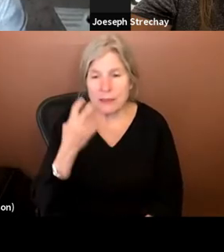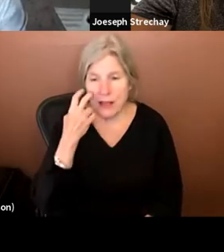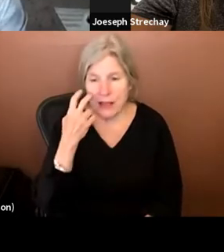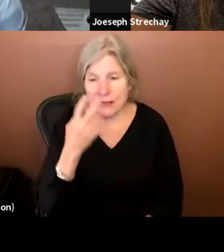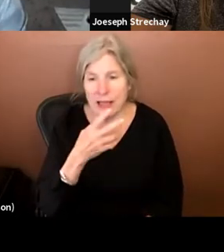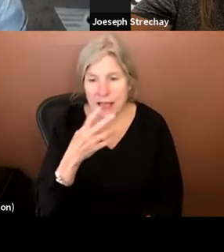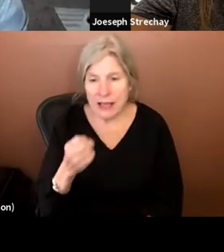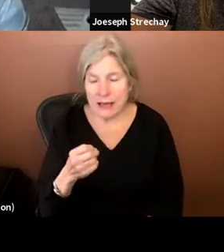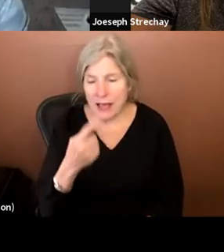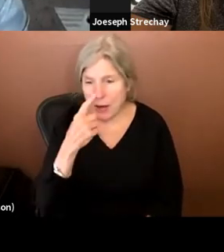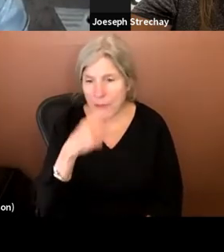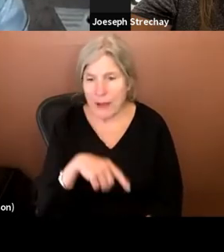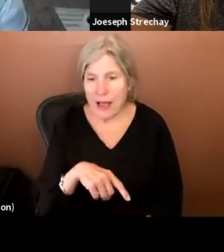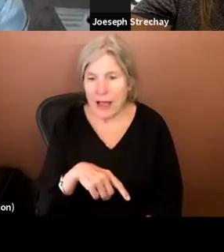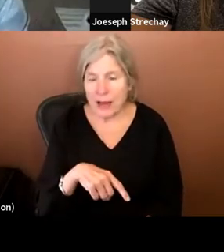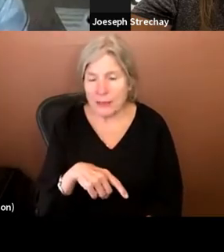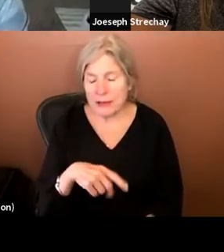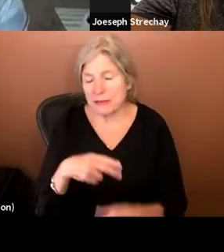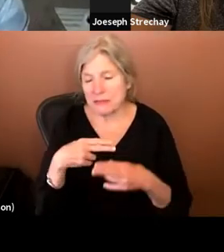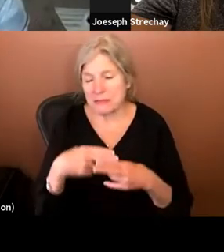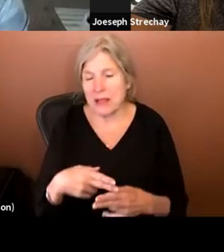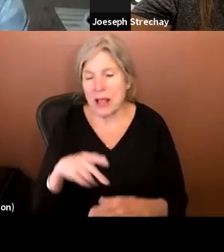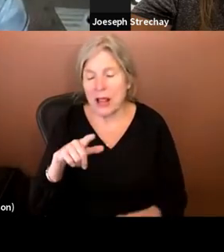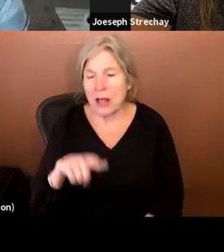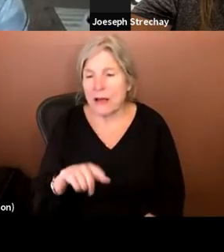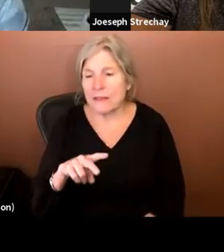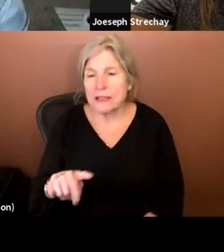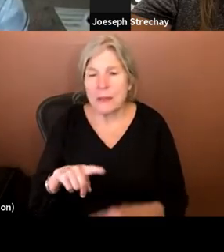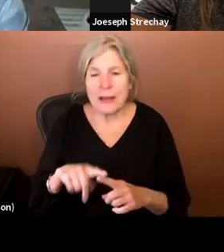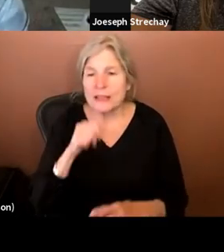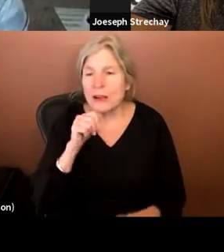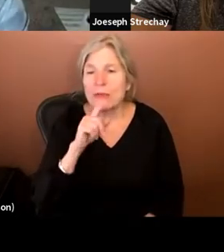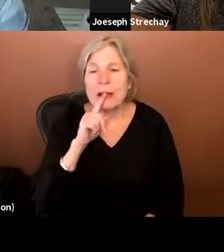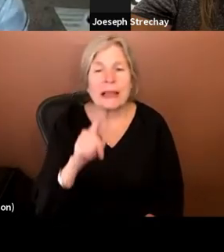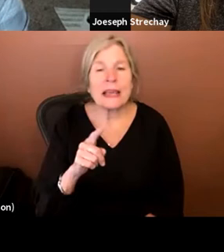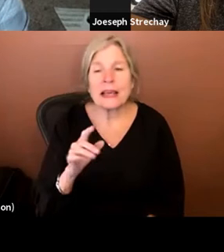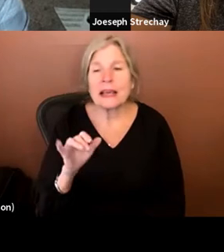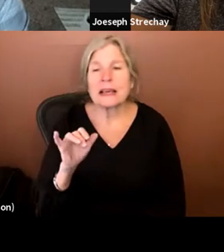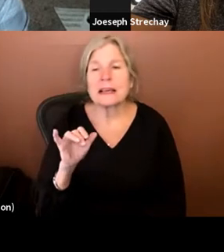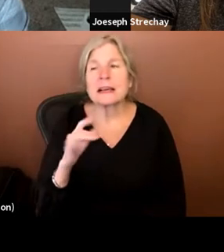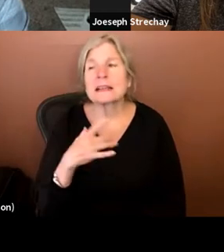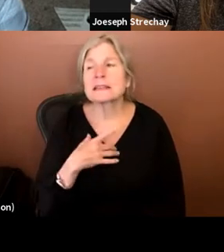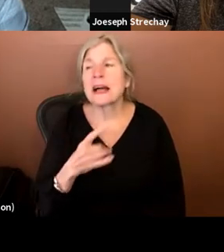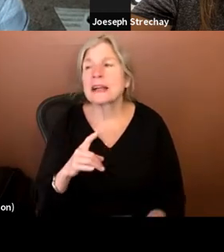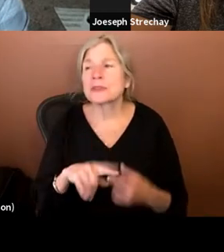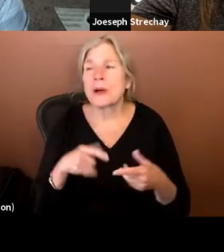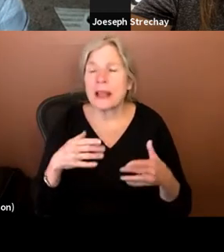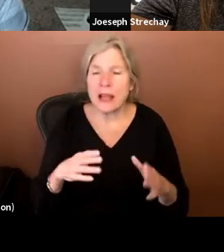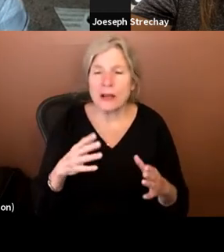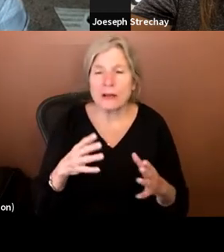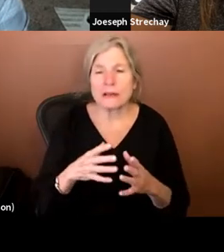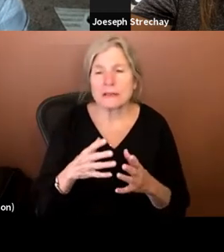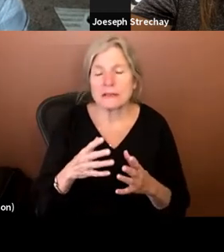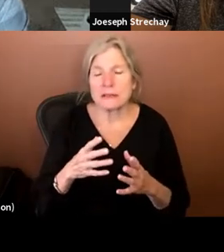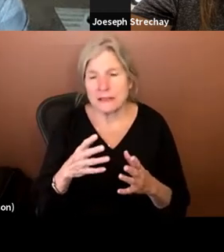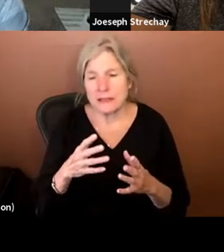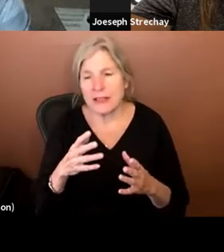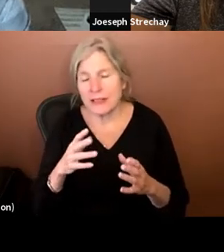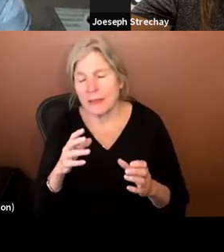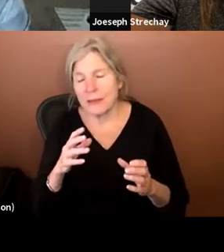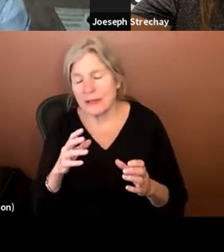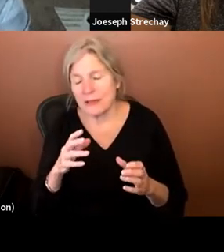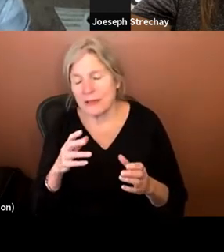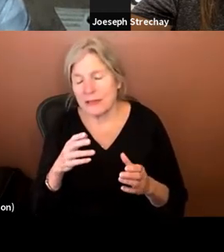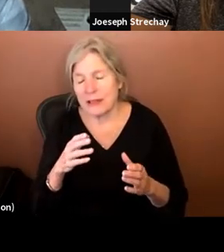I don't mind being referred to as low vision, but I don't really like to allow too much space for people to